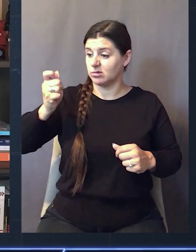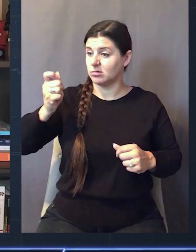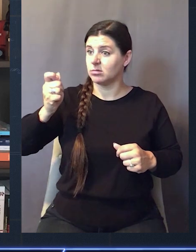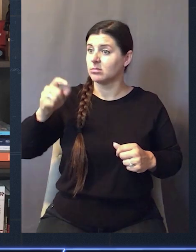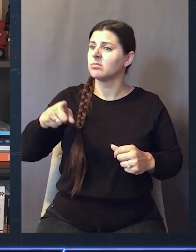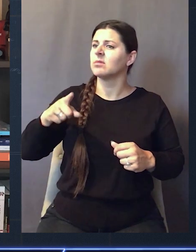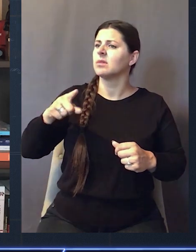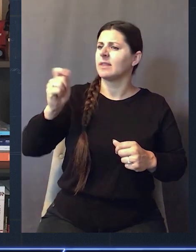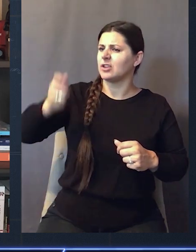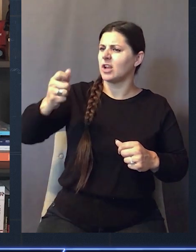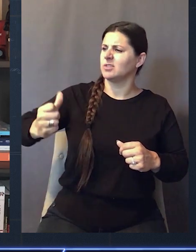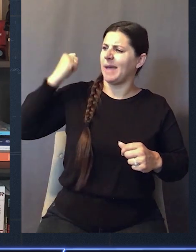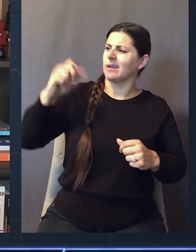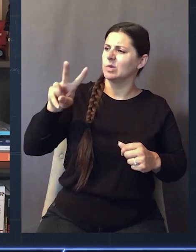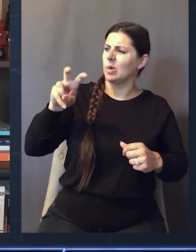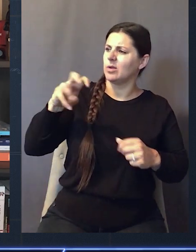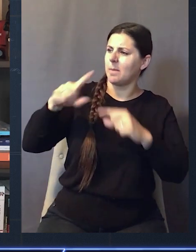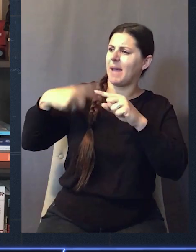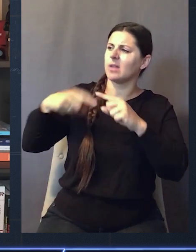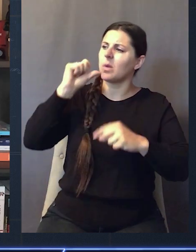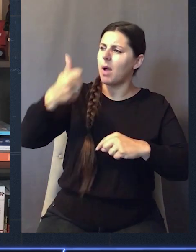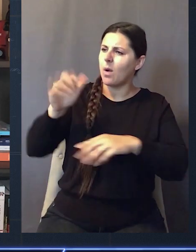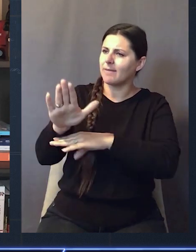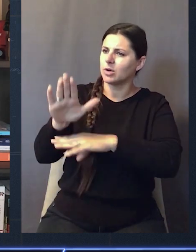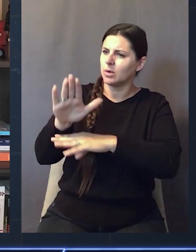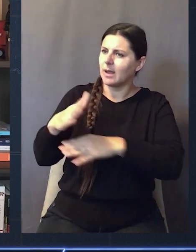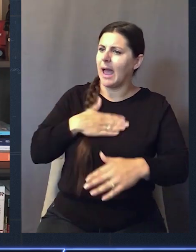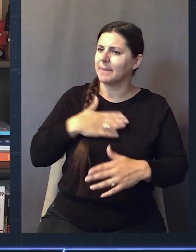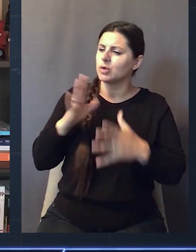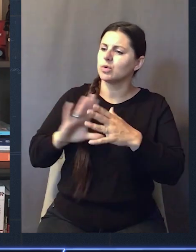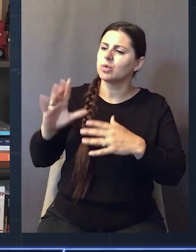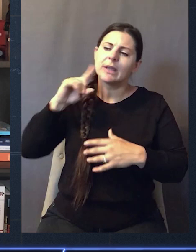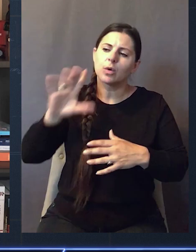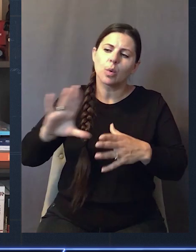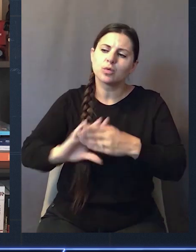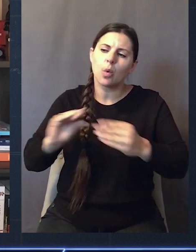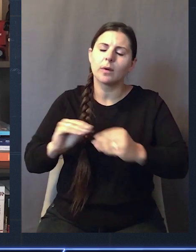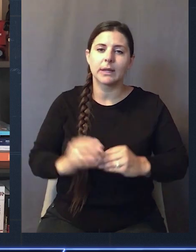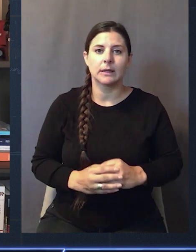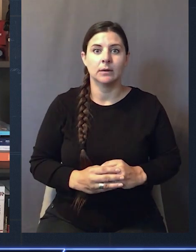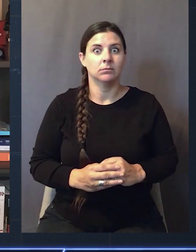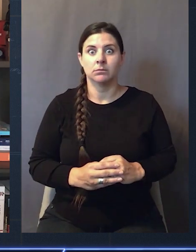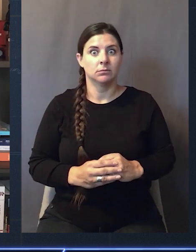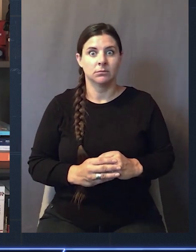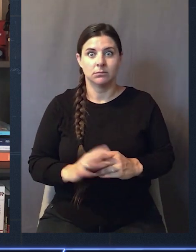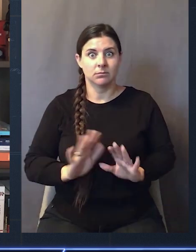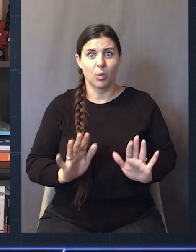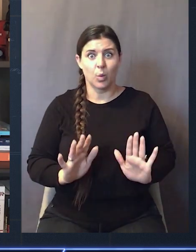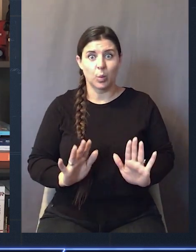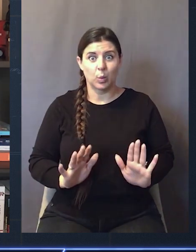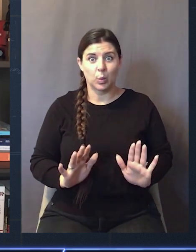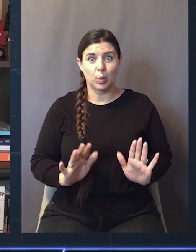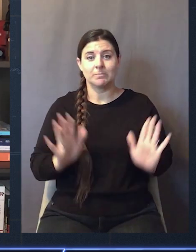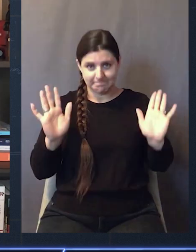we can just go ask the judge. He's just another 200 or so miles back and maybe tomorrow afternoon or so he'd be happy to hear from you.